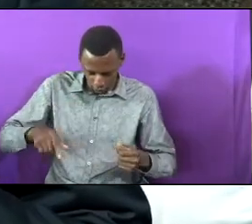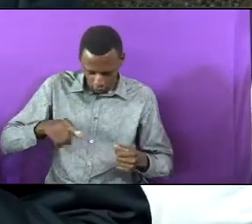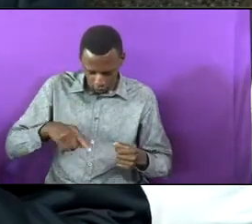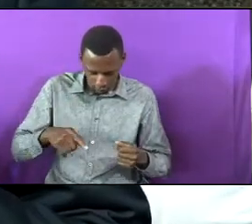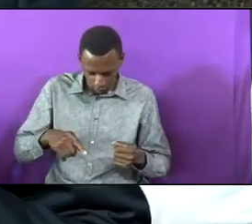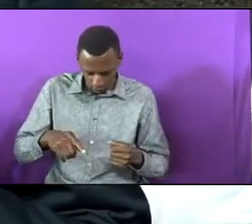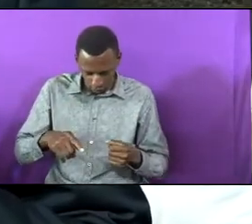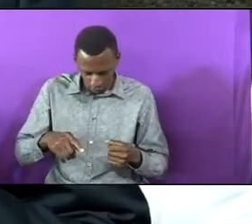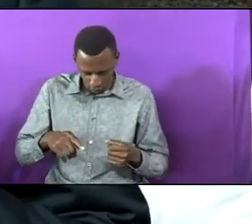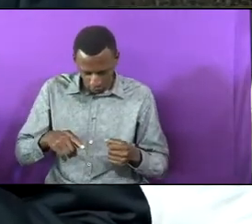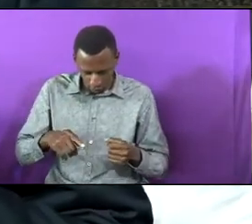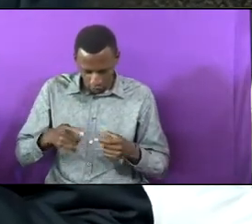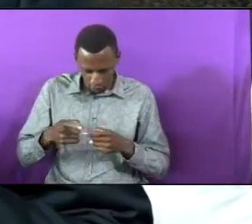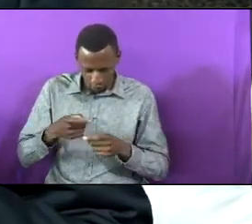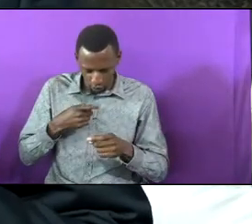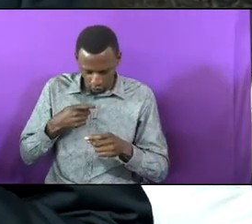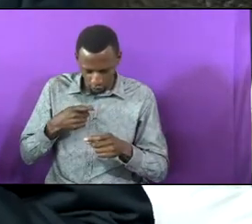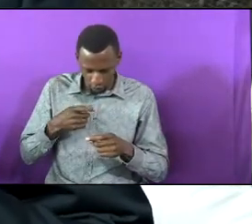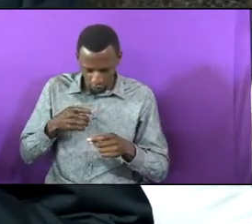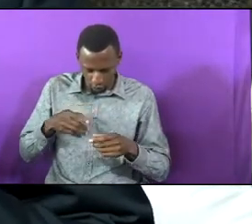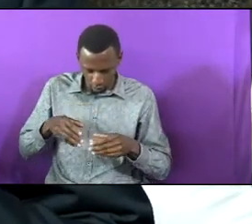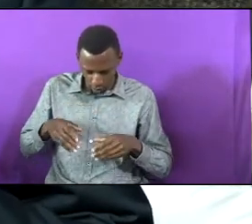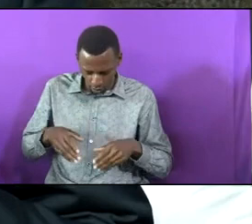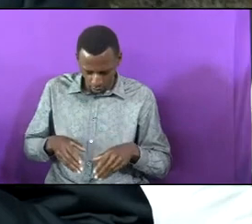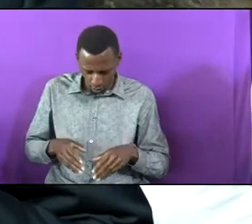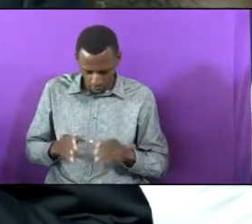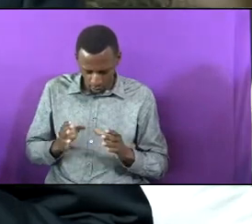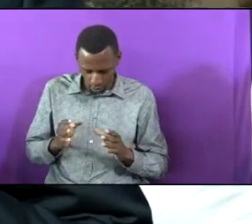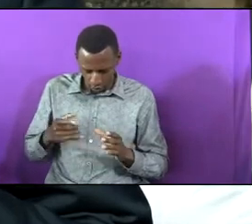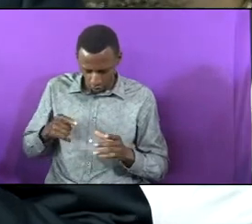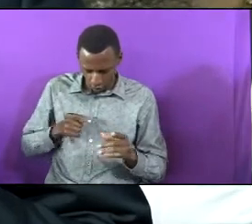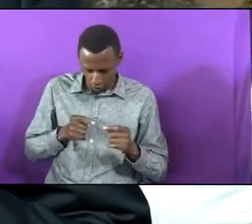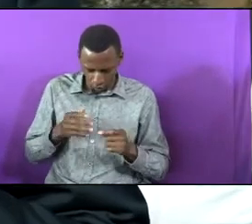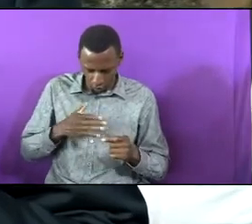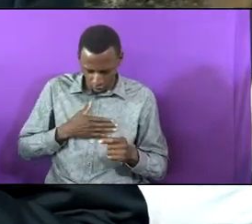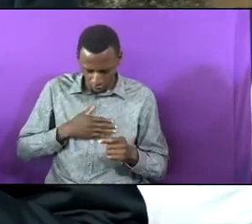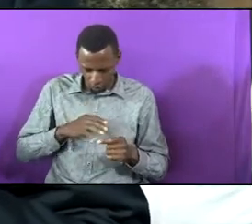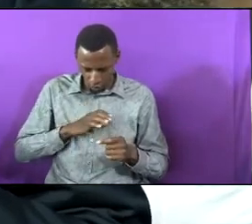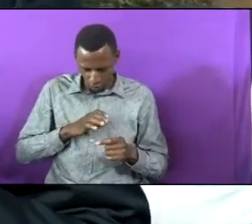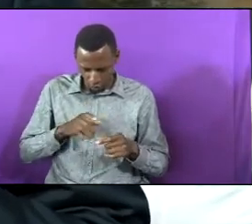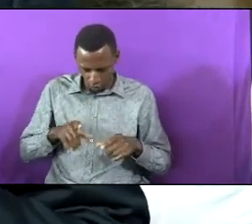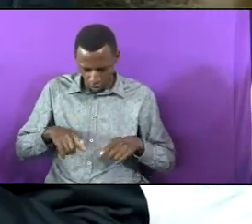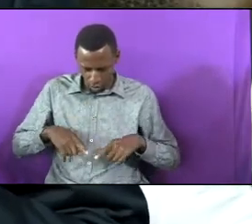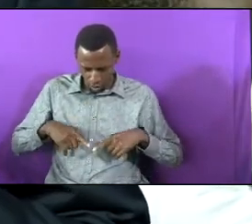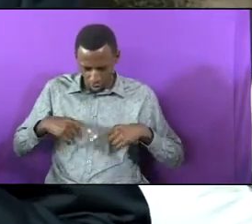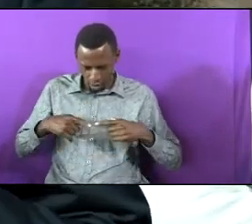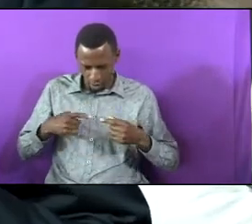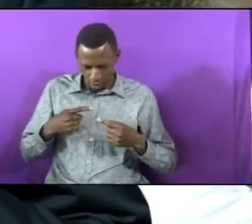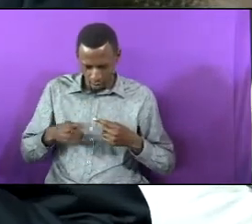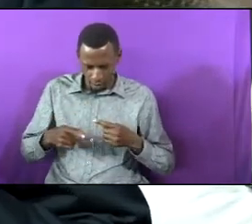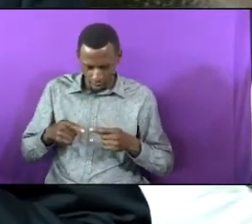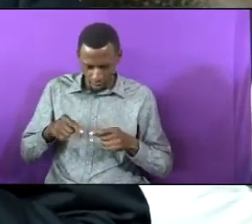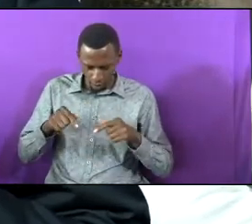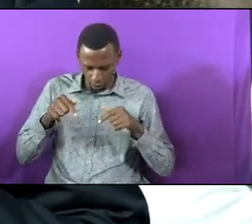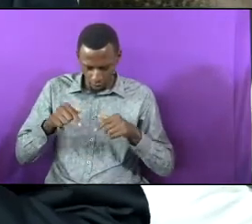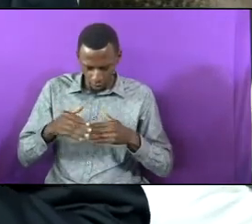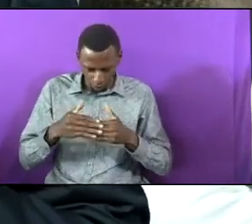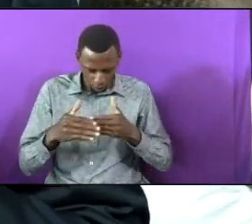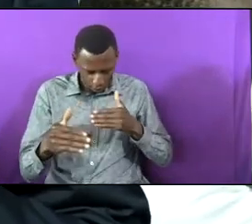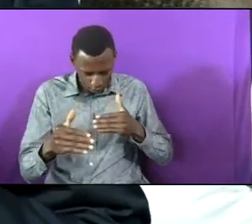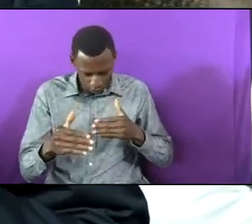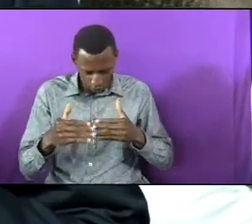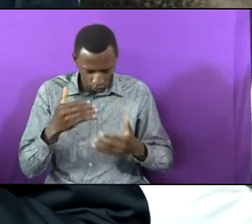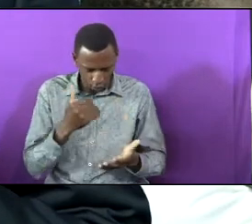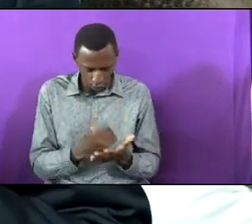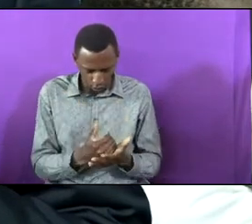in our own life. But from this day forward, we cease and we welcome you to have your way